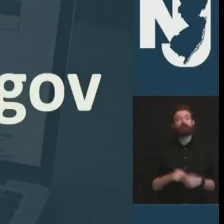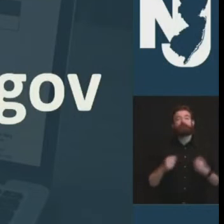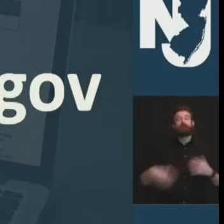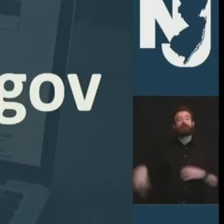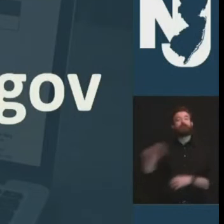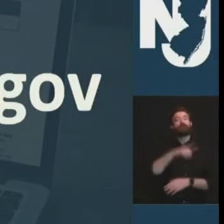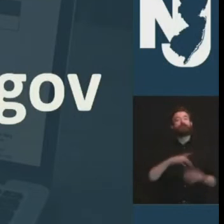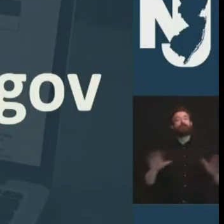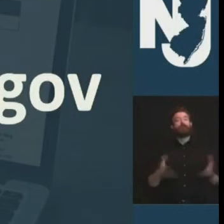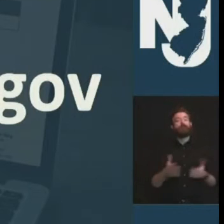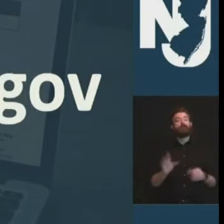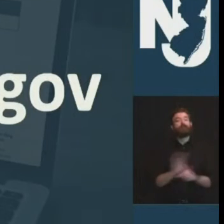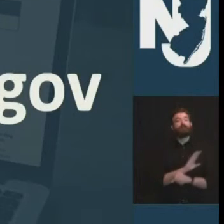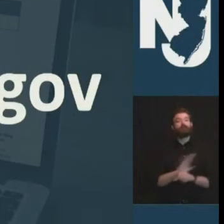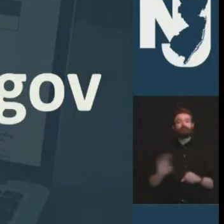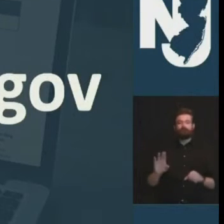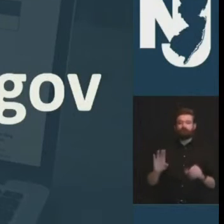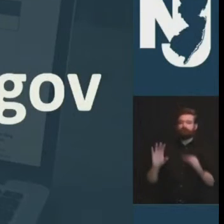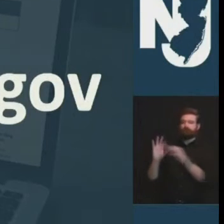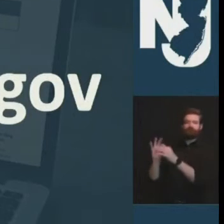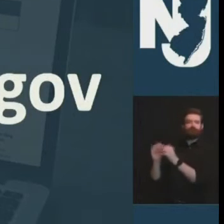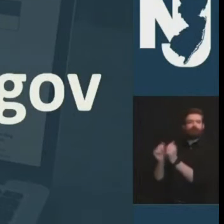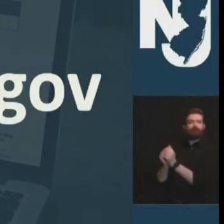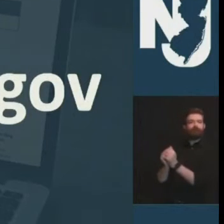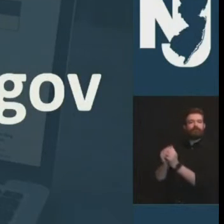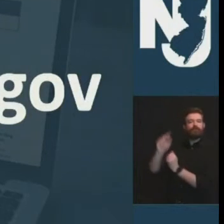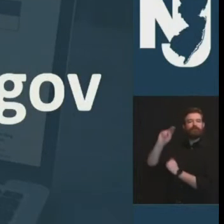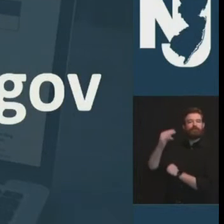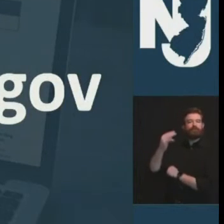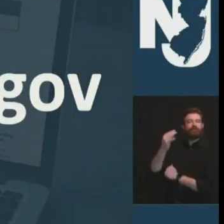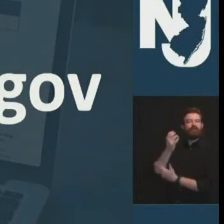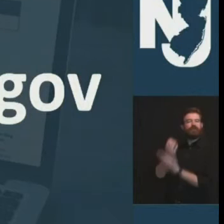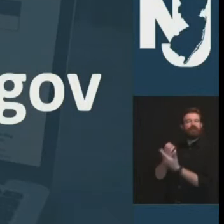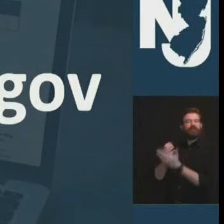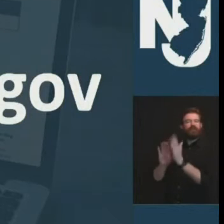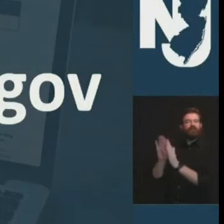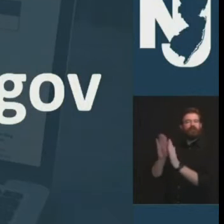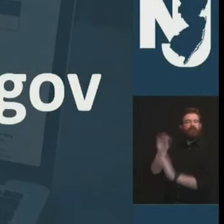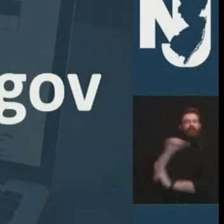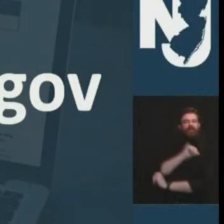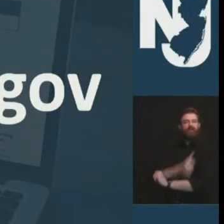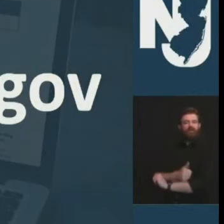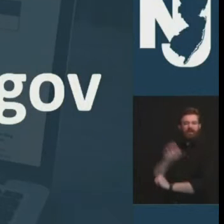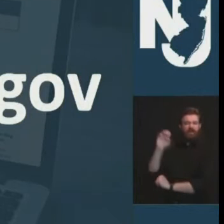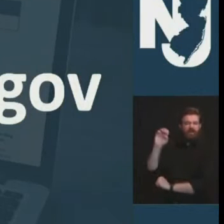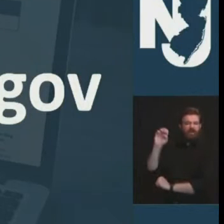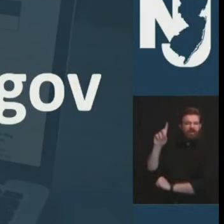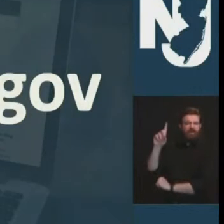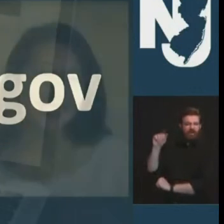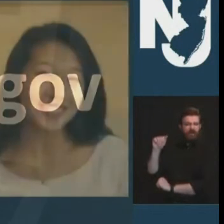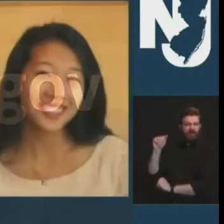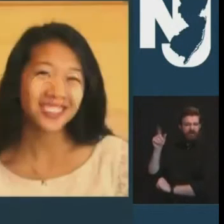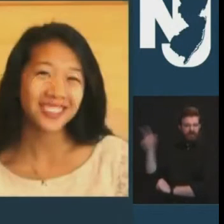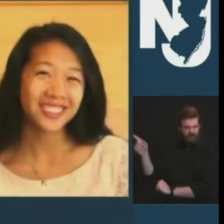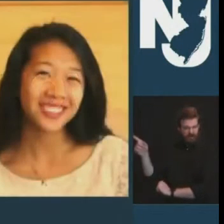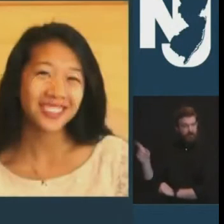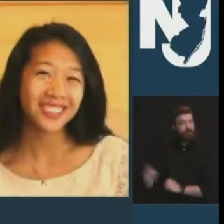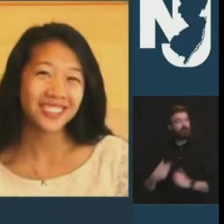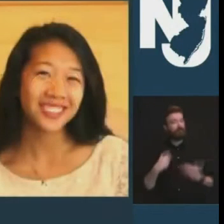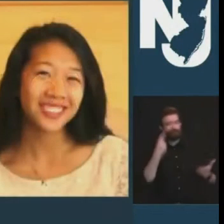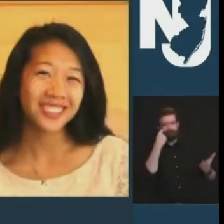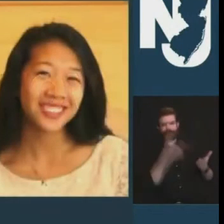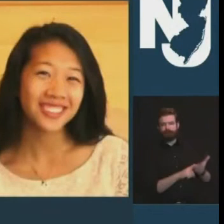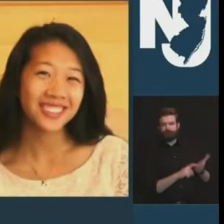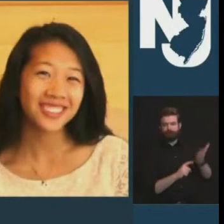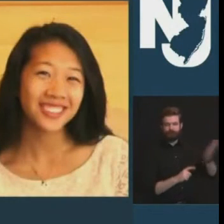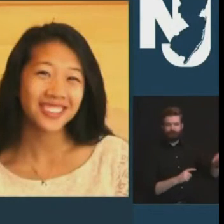over the past months to receive the help that they need to keep their doors open let's meet another one right now this is popcorn for the people this is